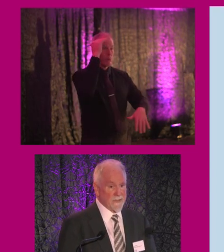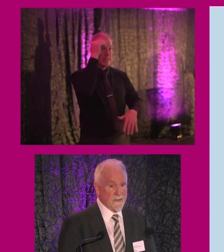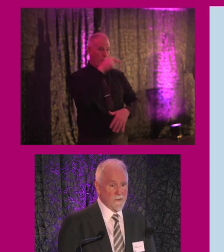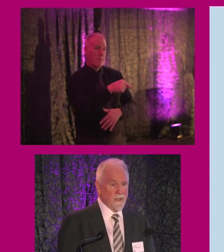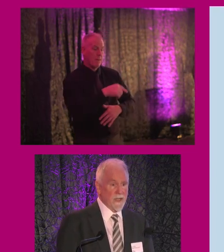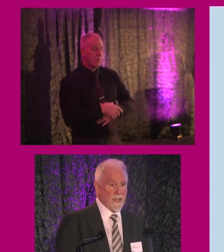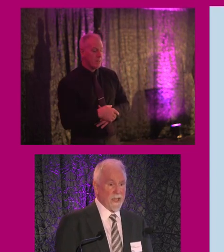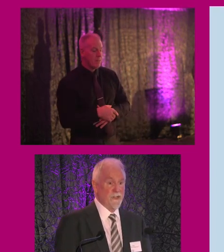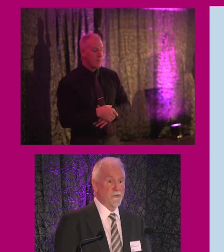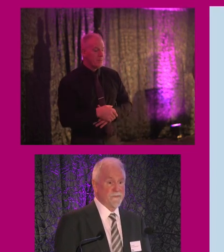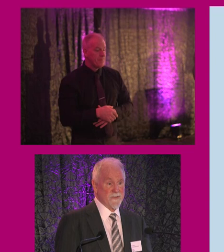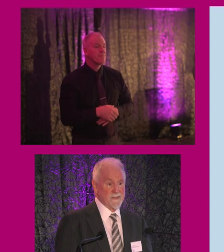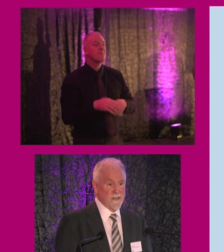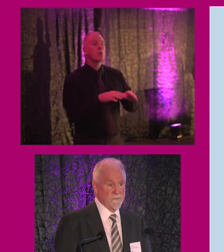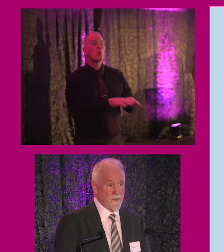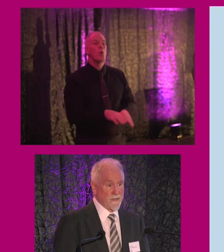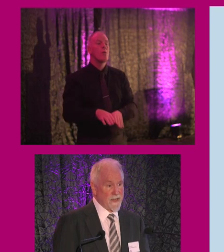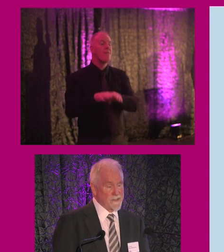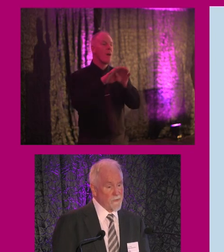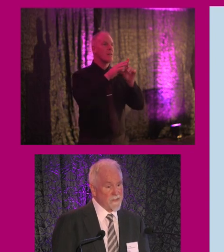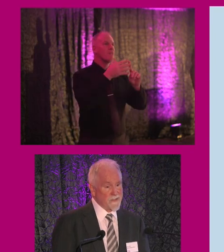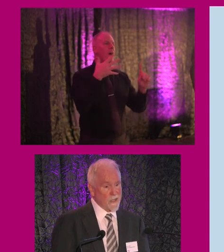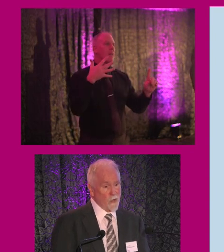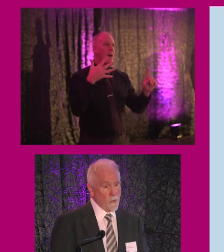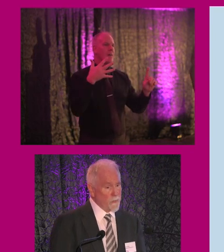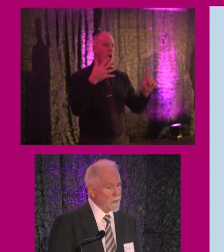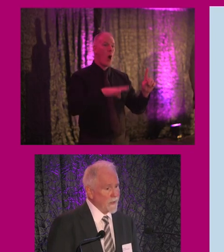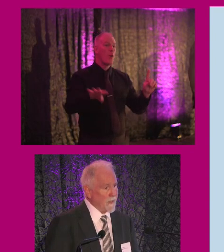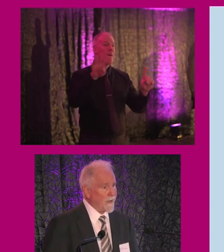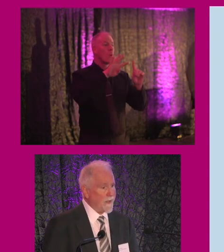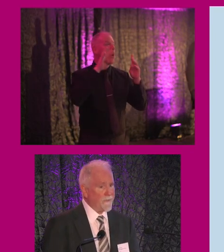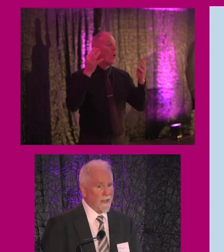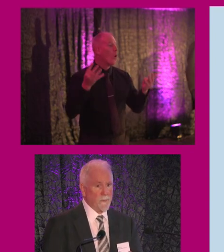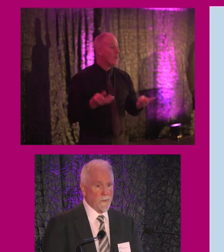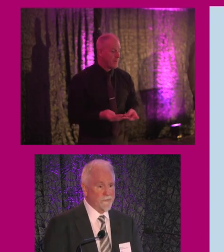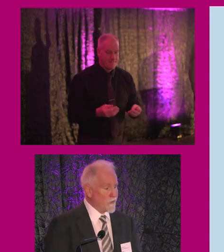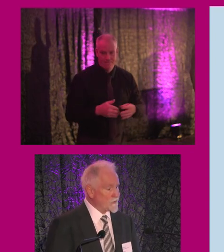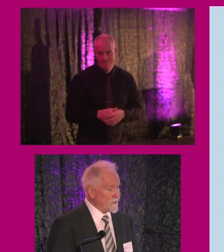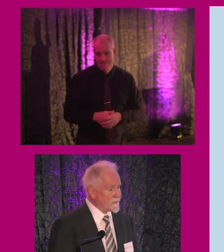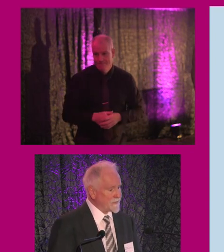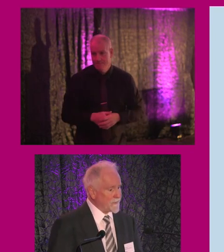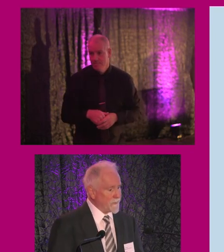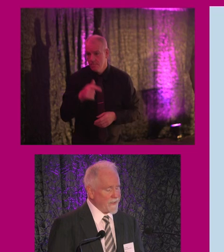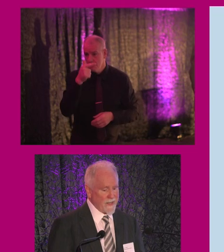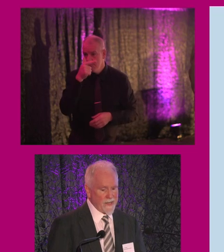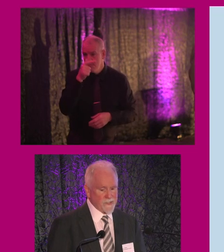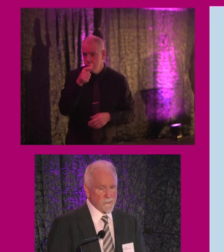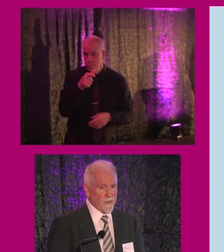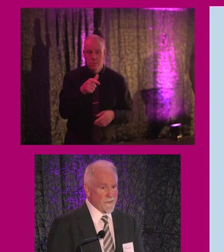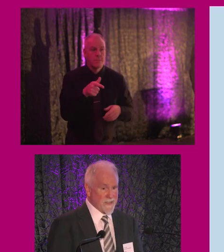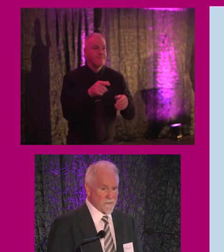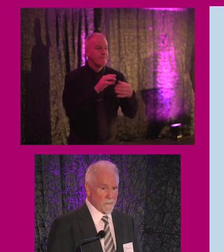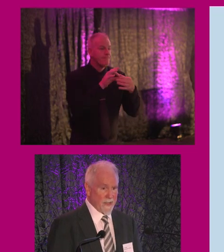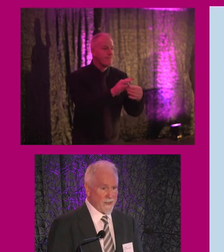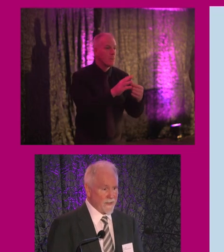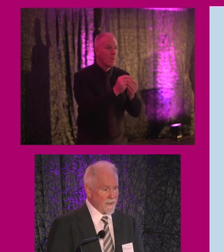that are universally recognised across the globe. And we're fortunate that we engaged with